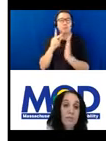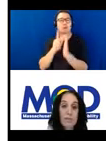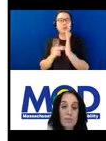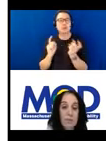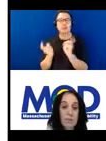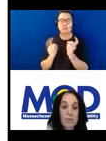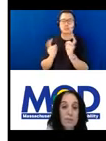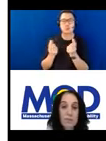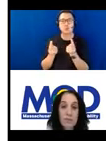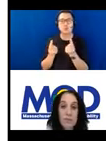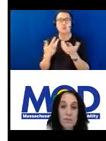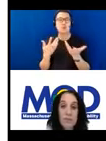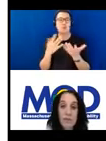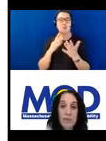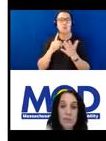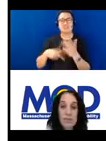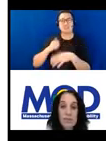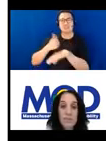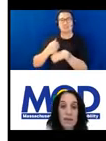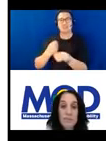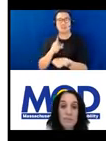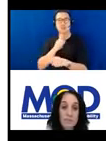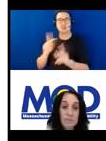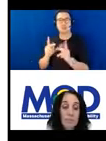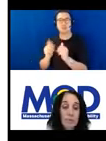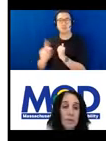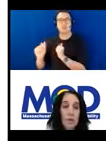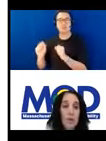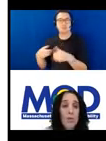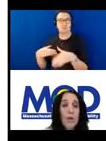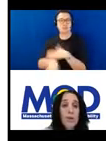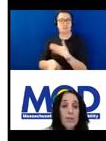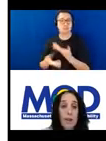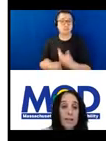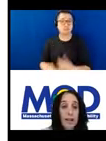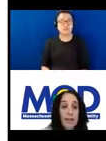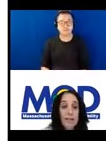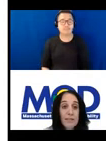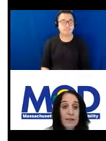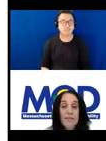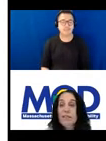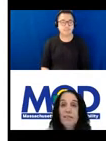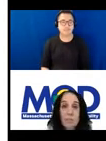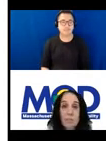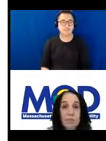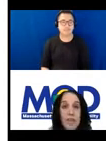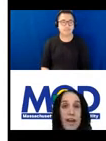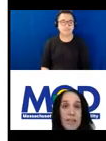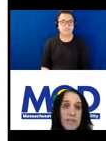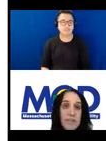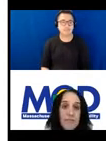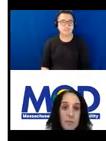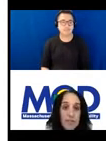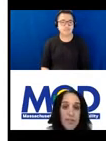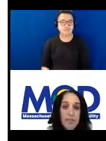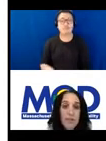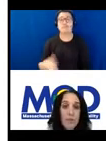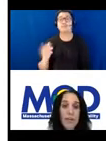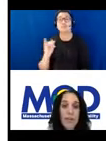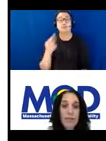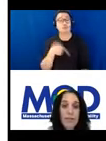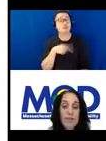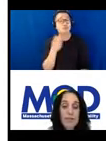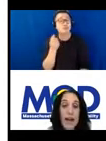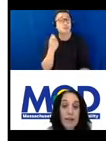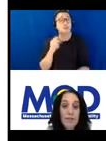so that people with disabilities could equally participate. We always recognize the need for people to access information in